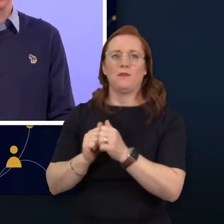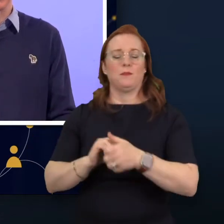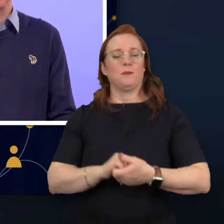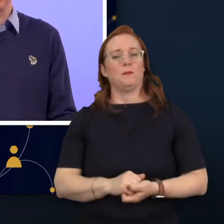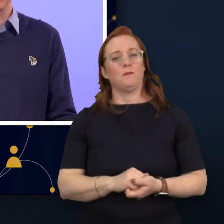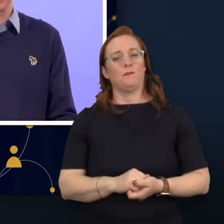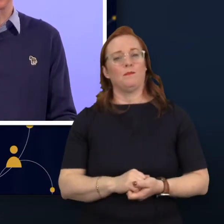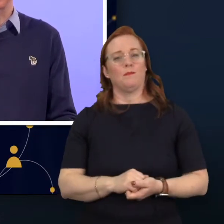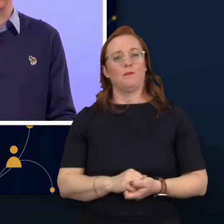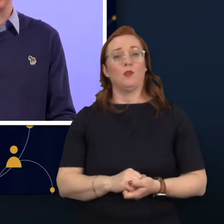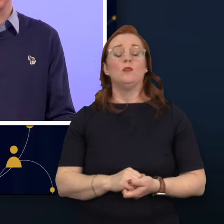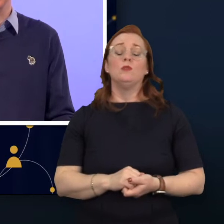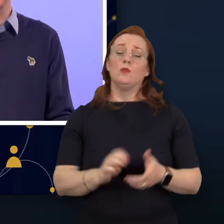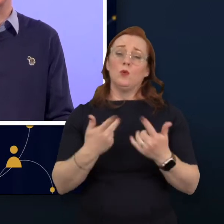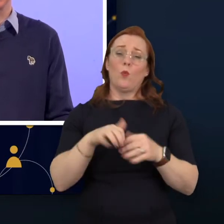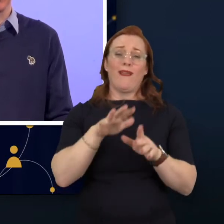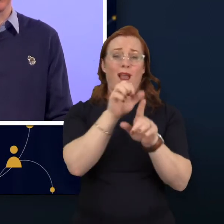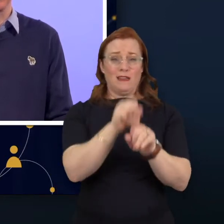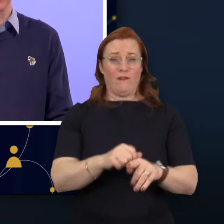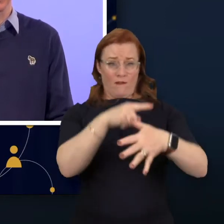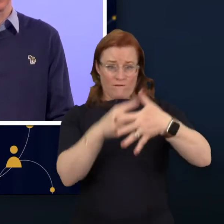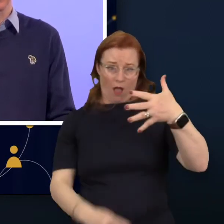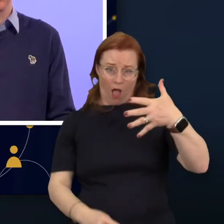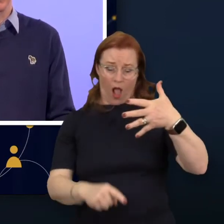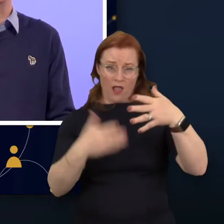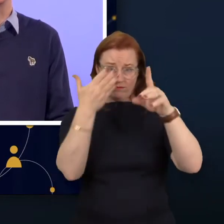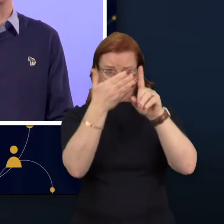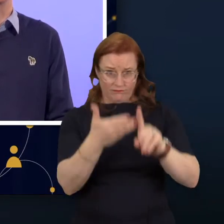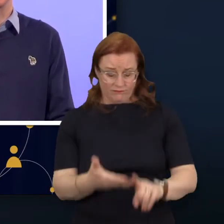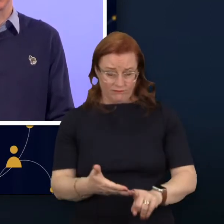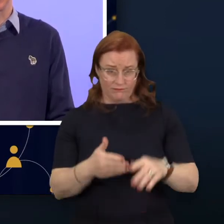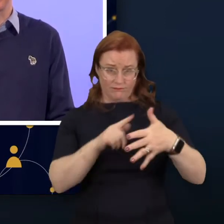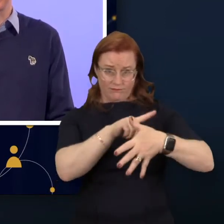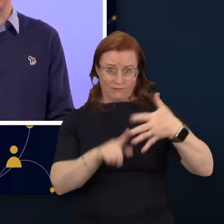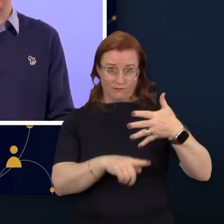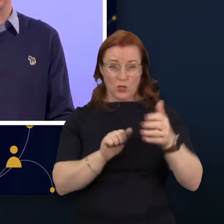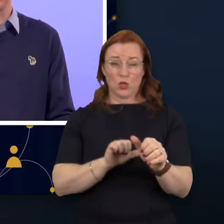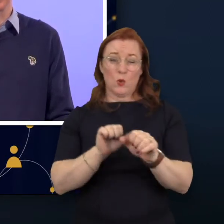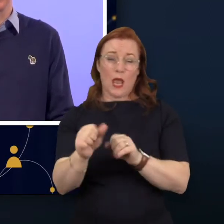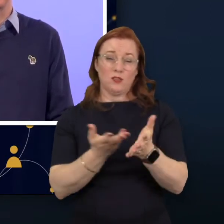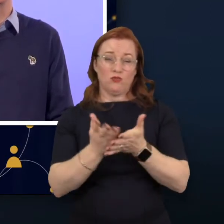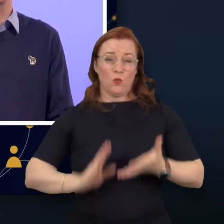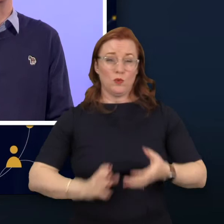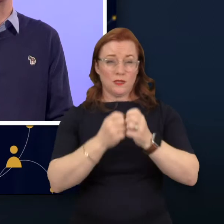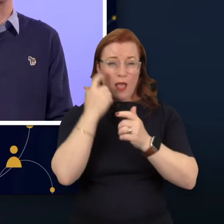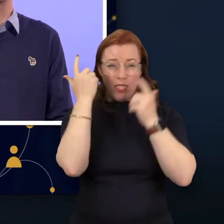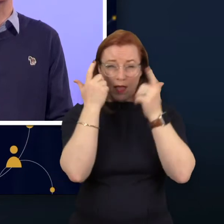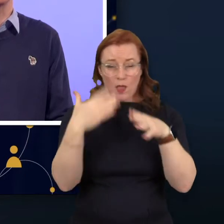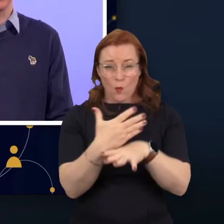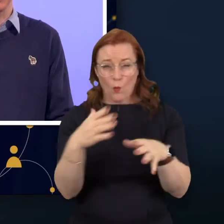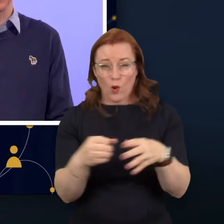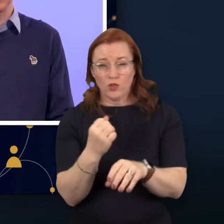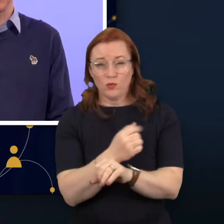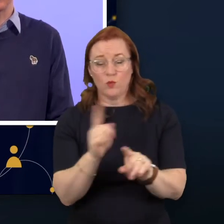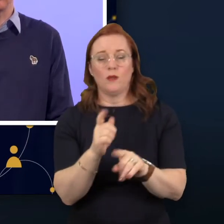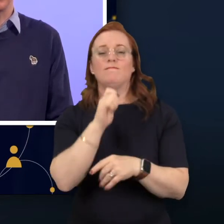Having identified the tasks that we need to undertake together, our next step in our design thinking workshop was to identify the